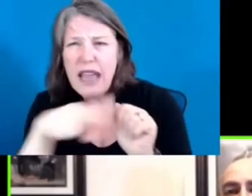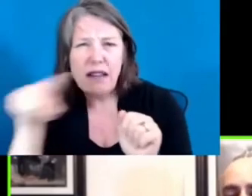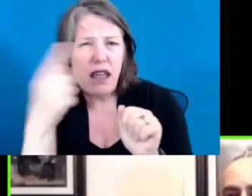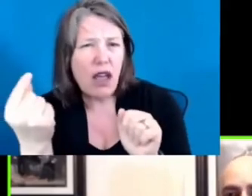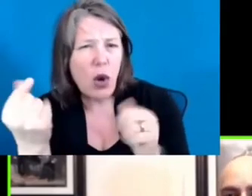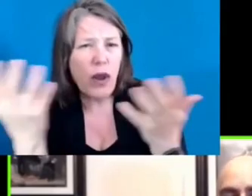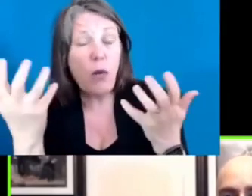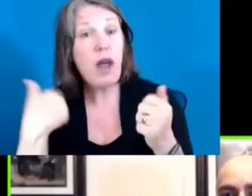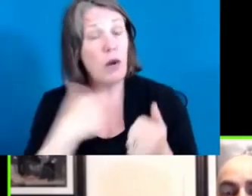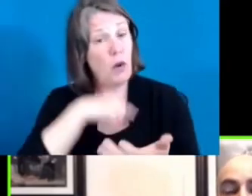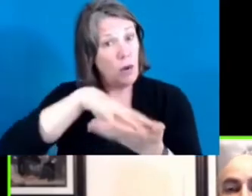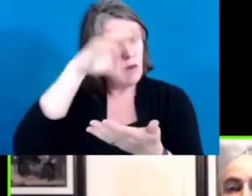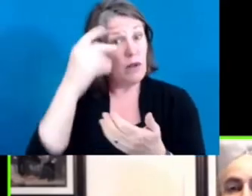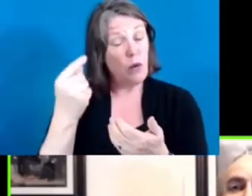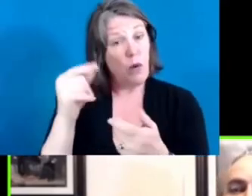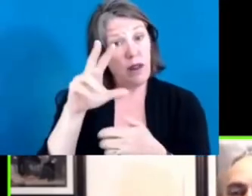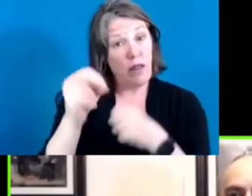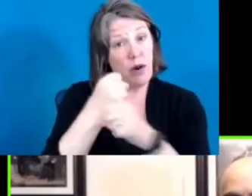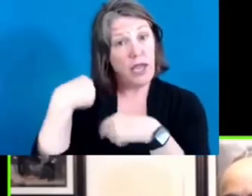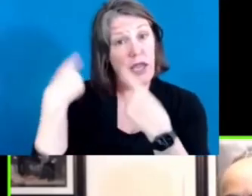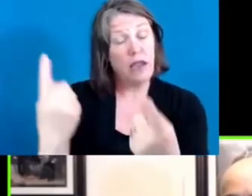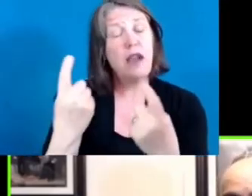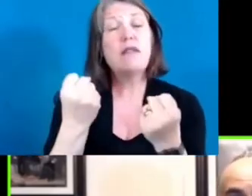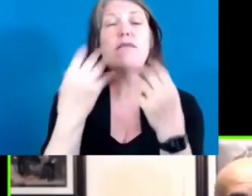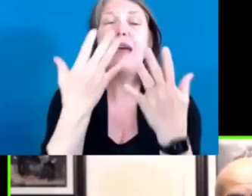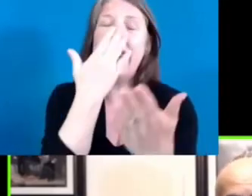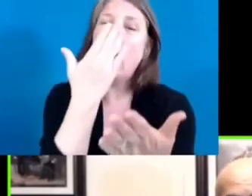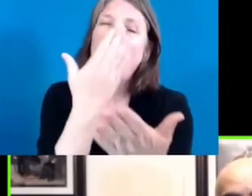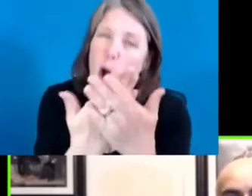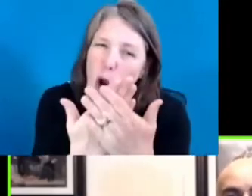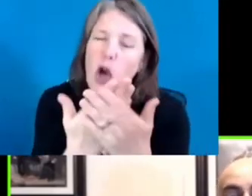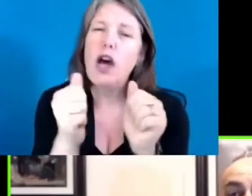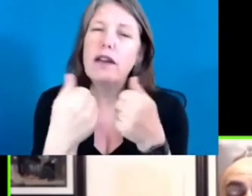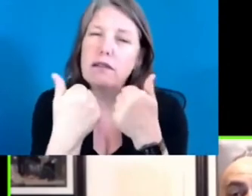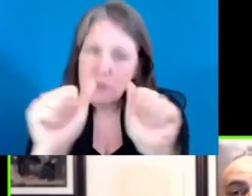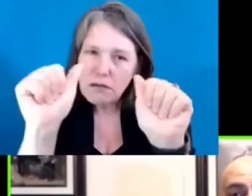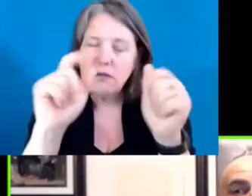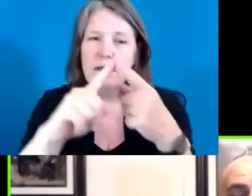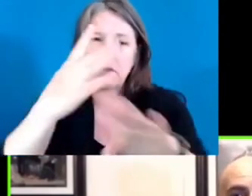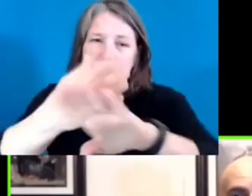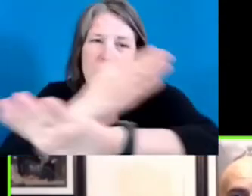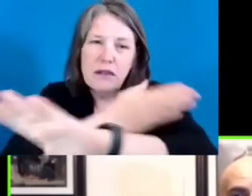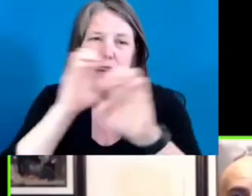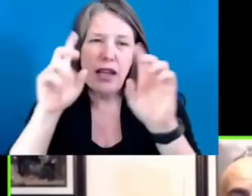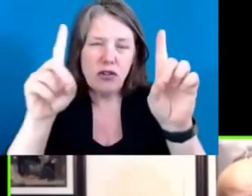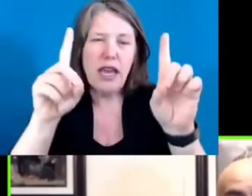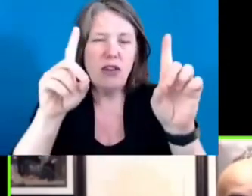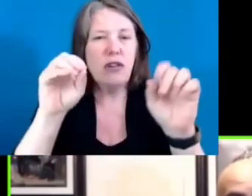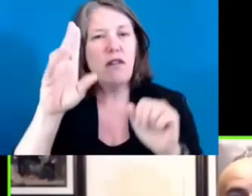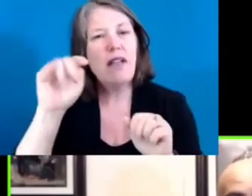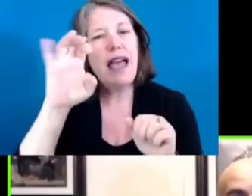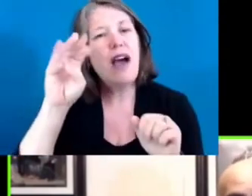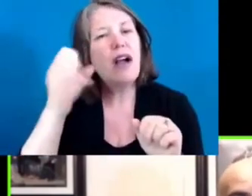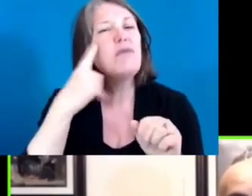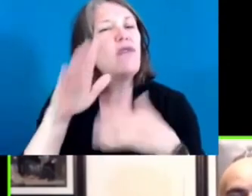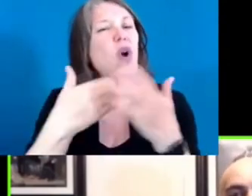good faith attempts in Minnesota to improve education outcomes for all of our children. But if we're being honest with each other, if you look